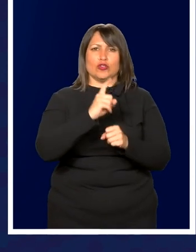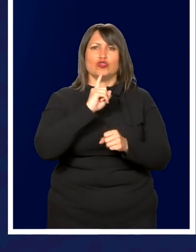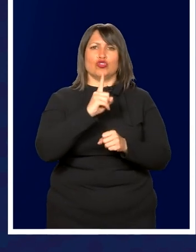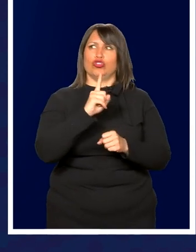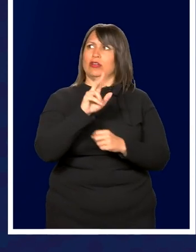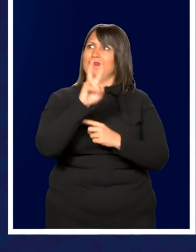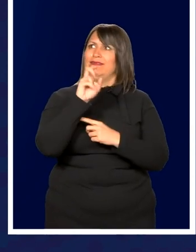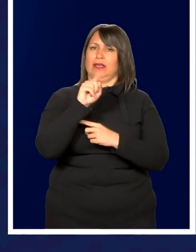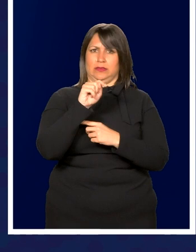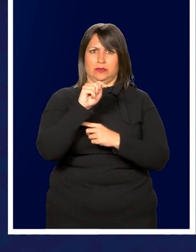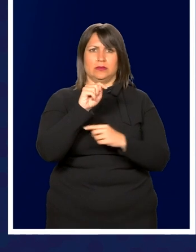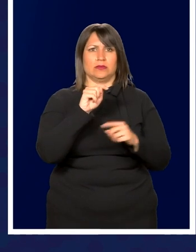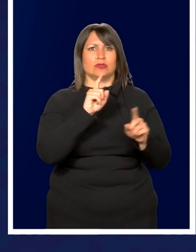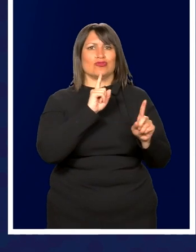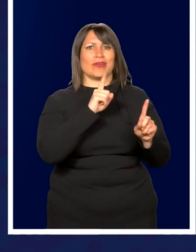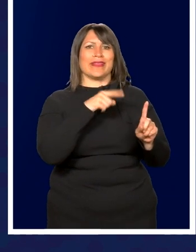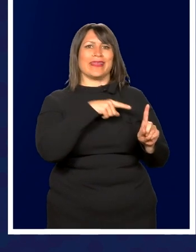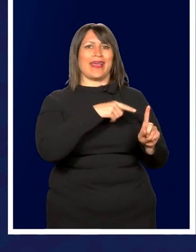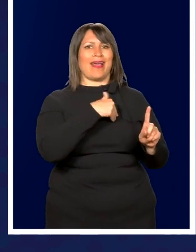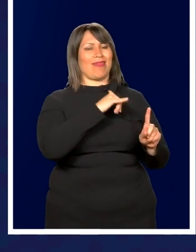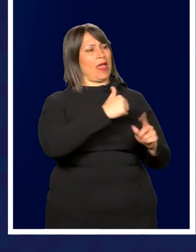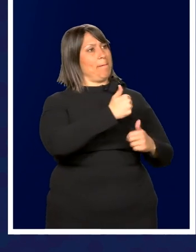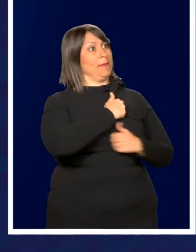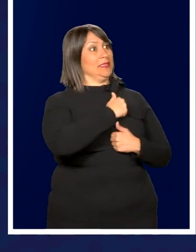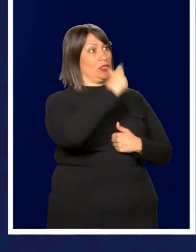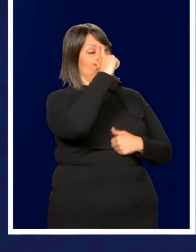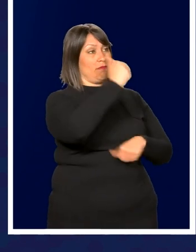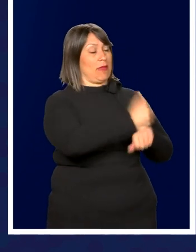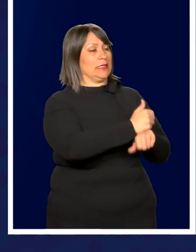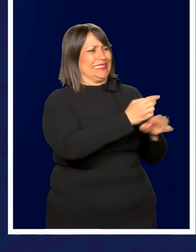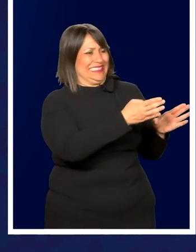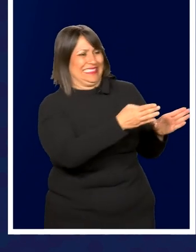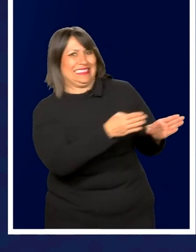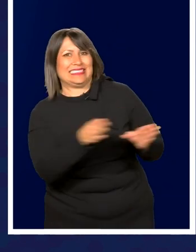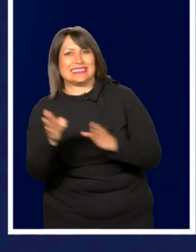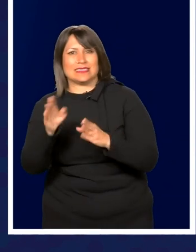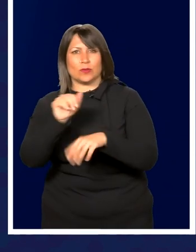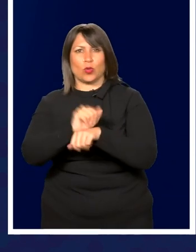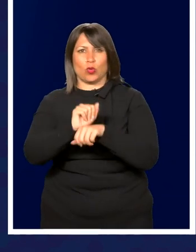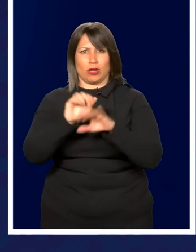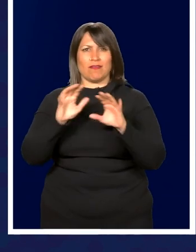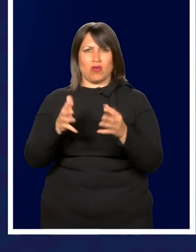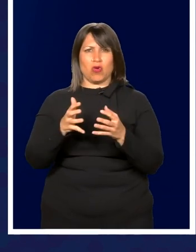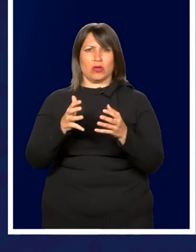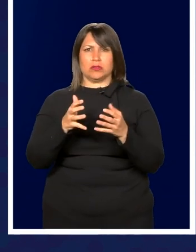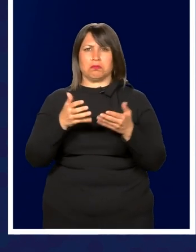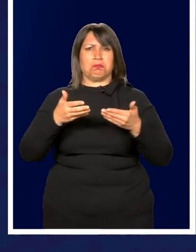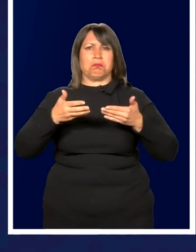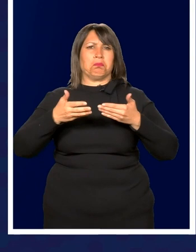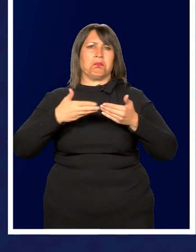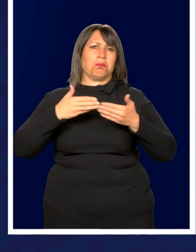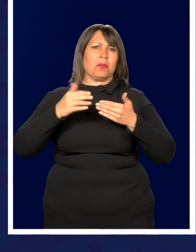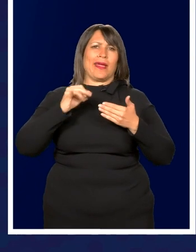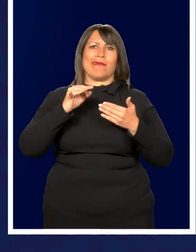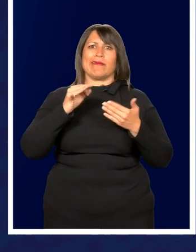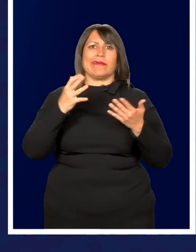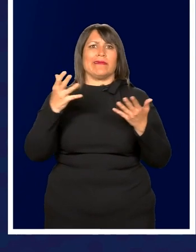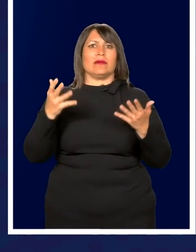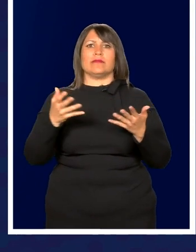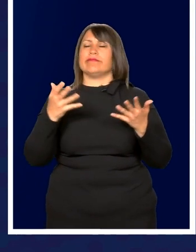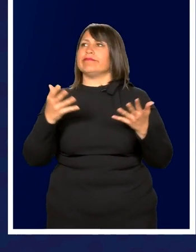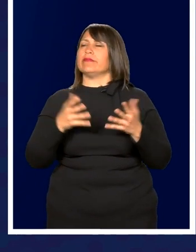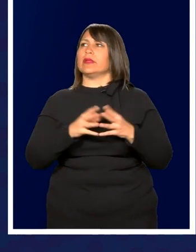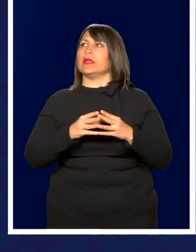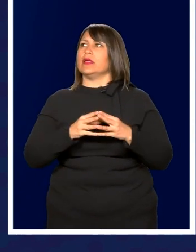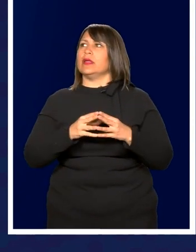that veterans are moved from that military mindset over to the workforce, whether it's in everything